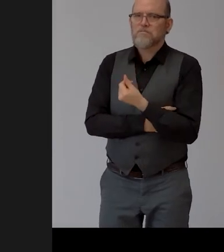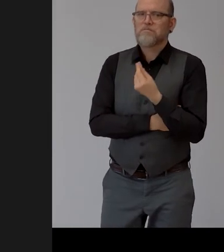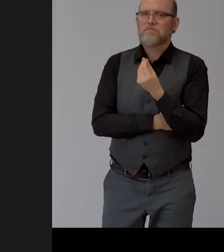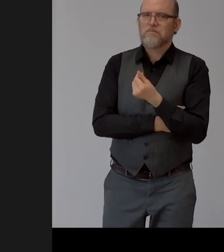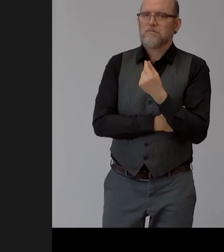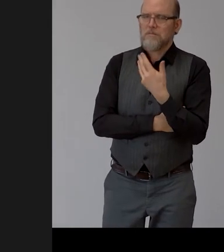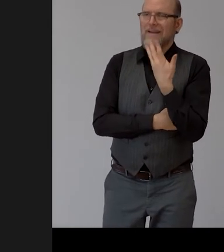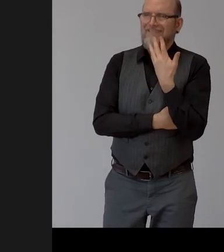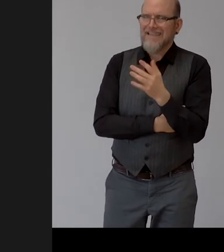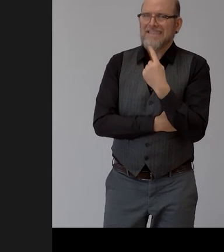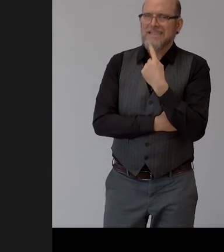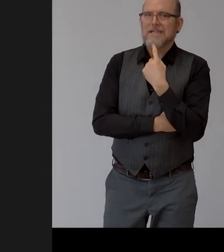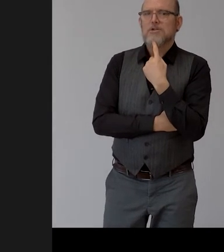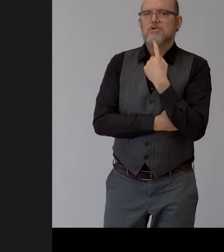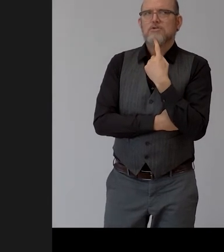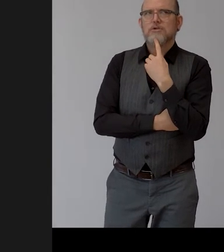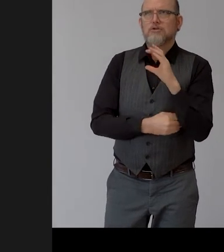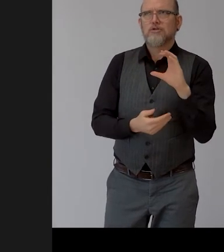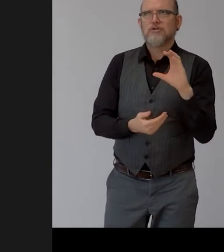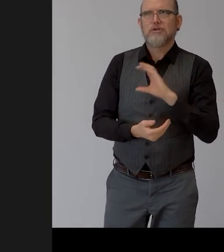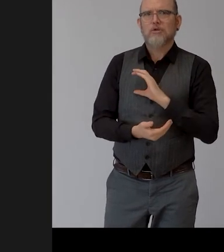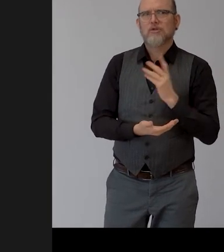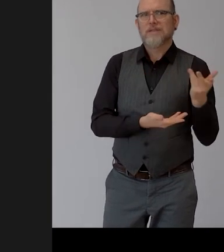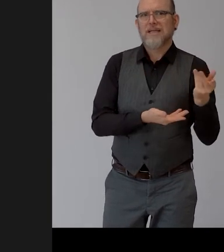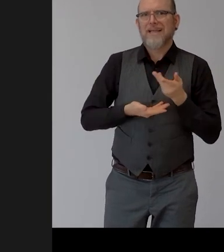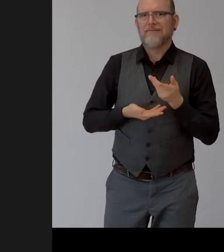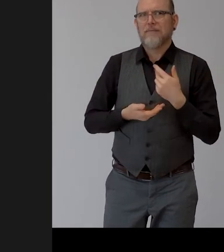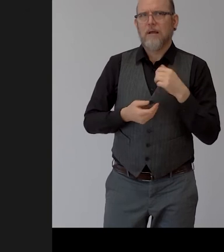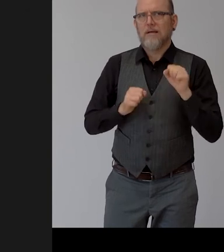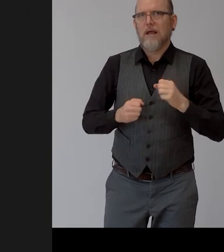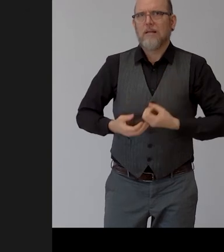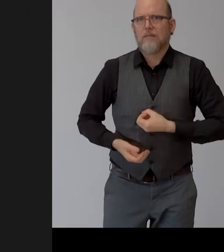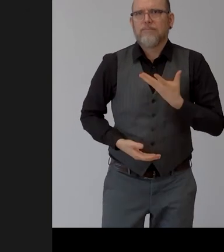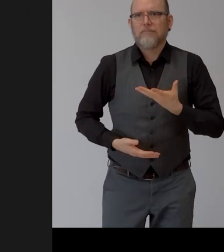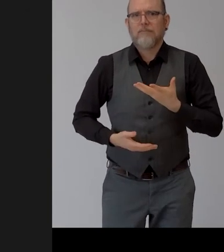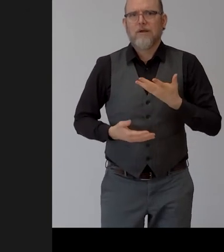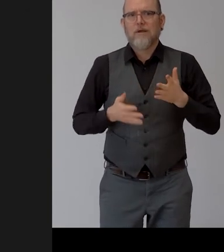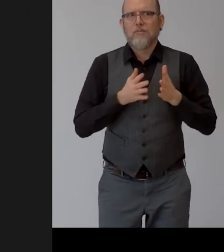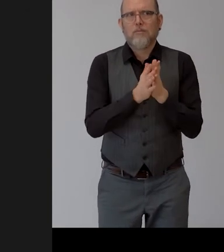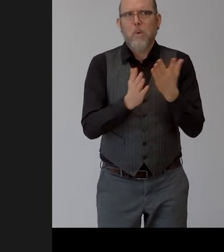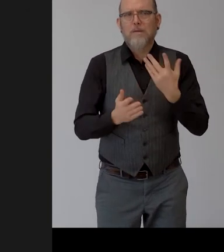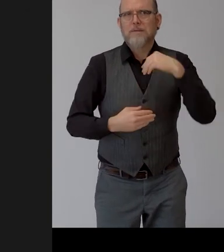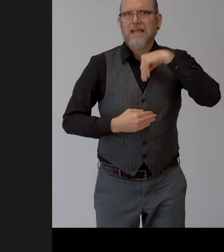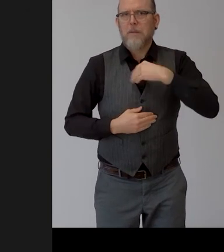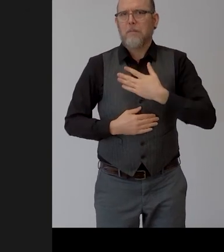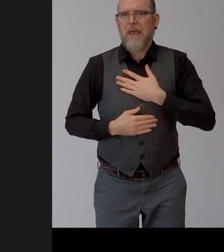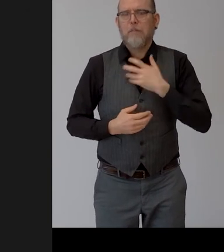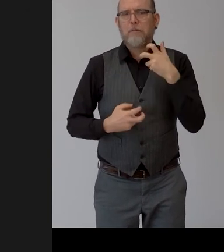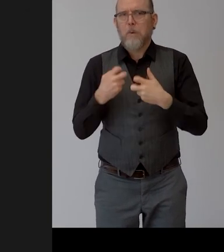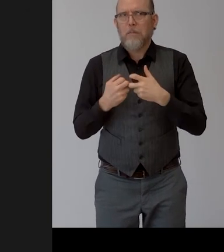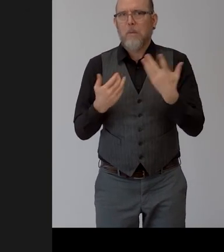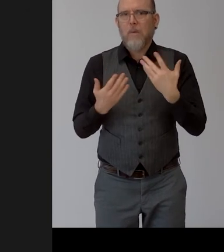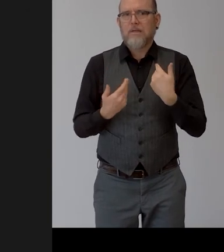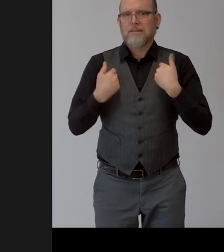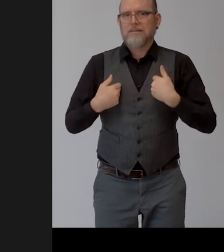chance to people like me to tell what they're dealing with so that everyone can help me and know how